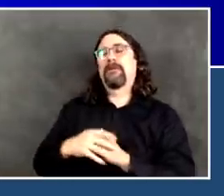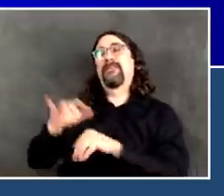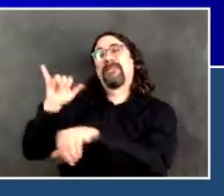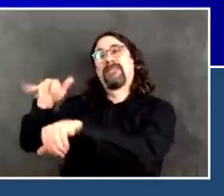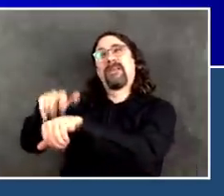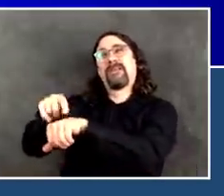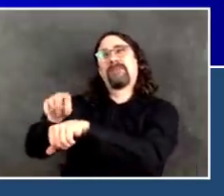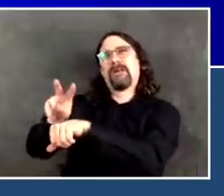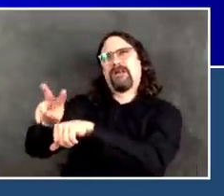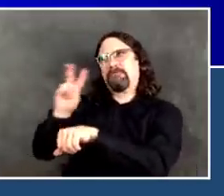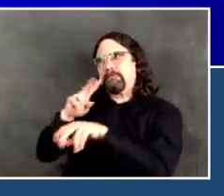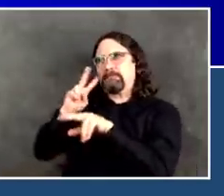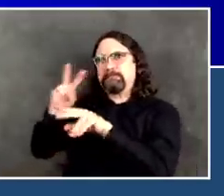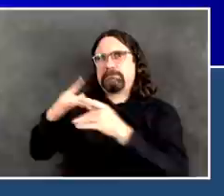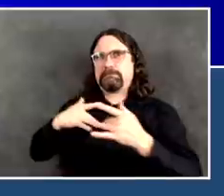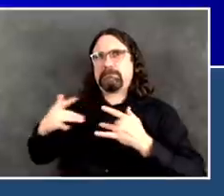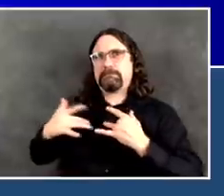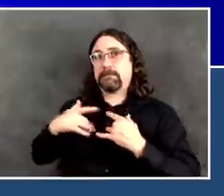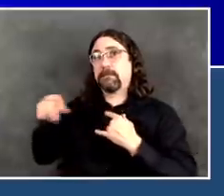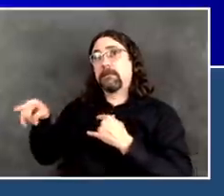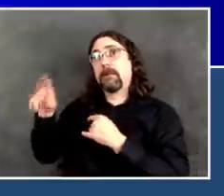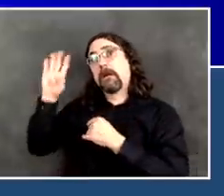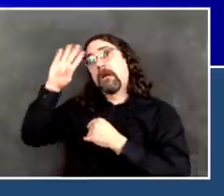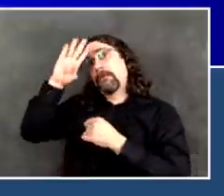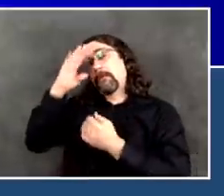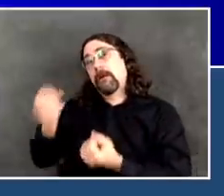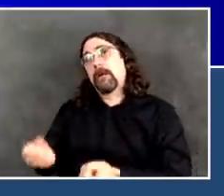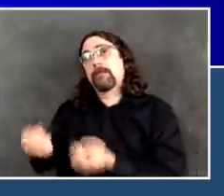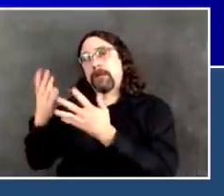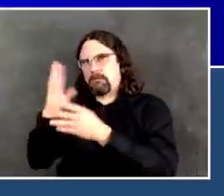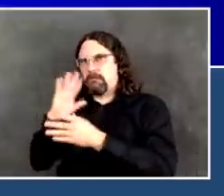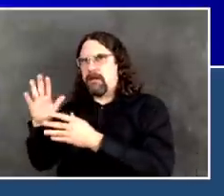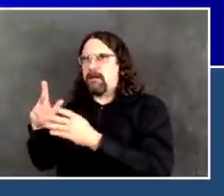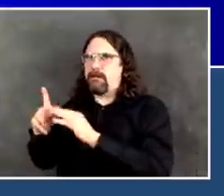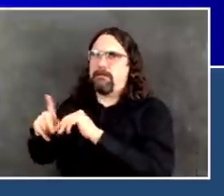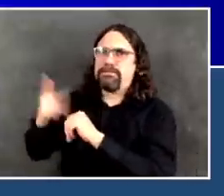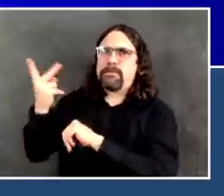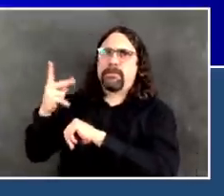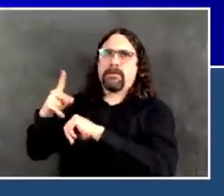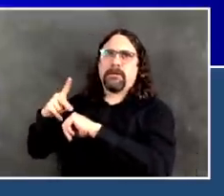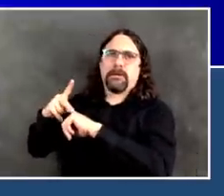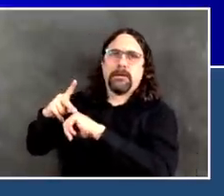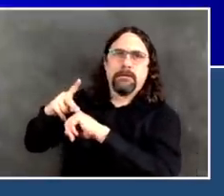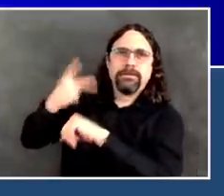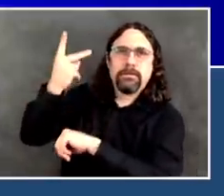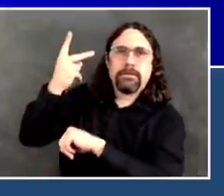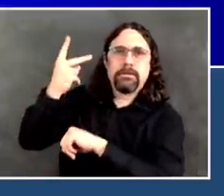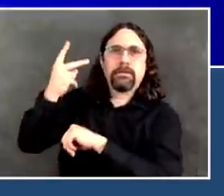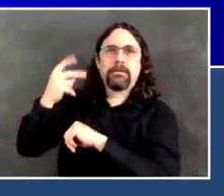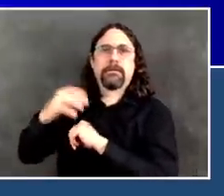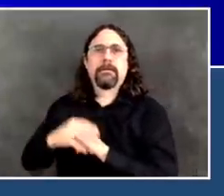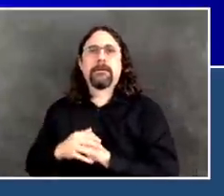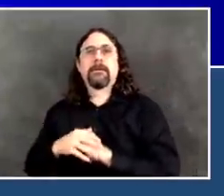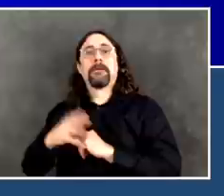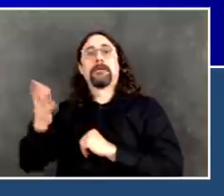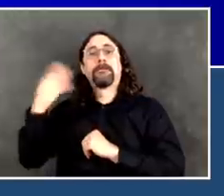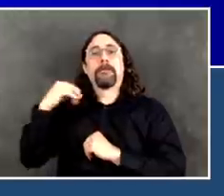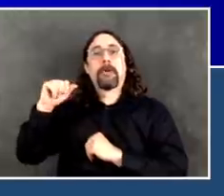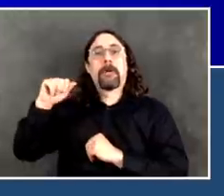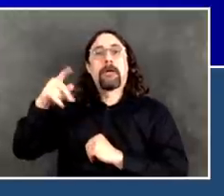in our ICUs in our public hospitals. April 14th, it went up to 887.